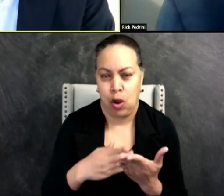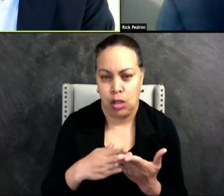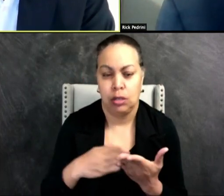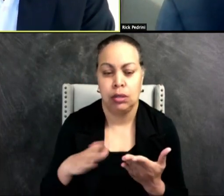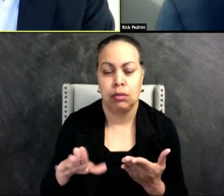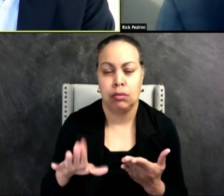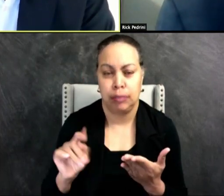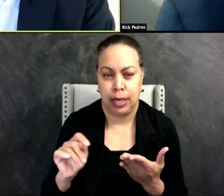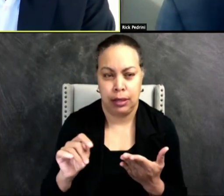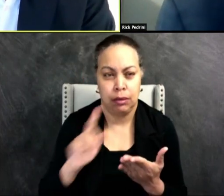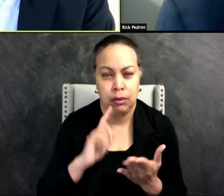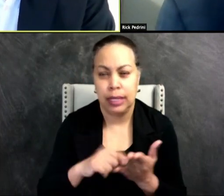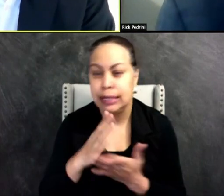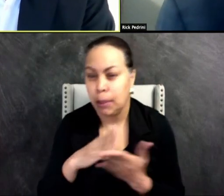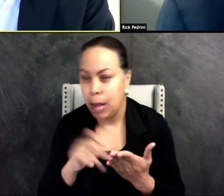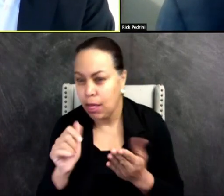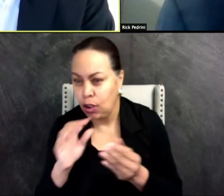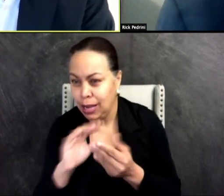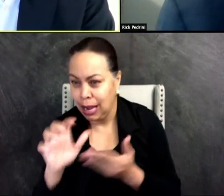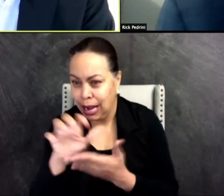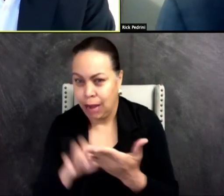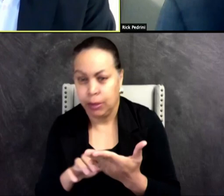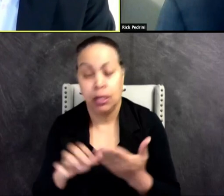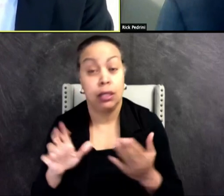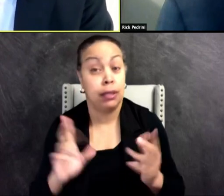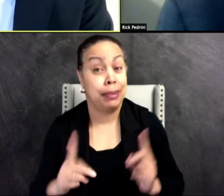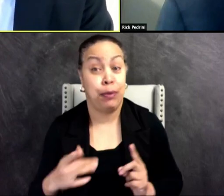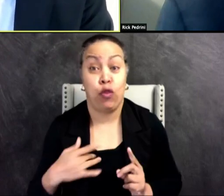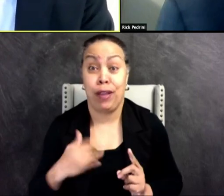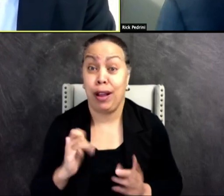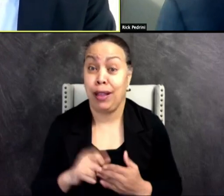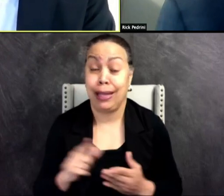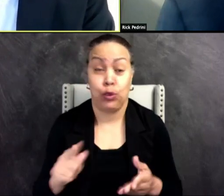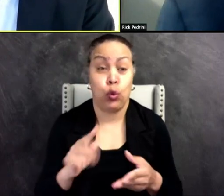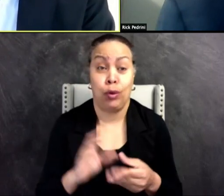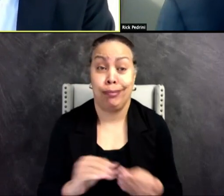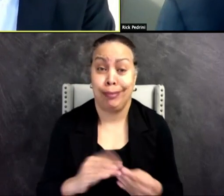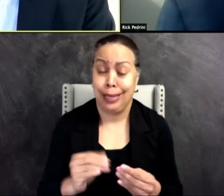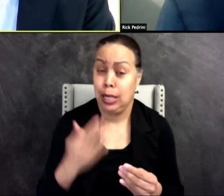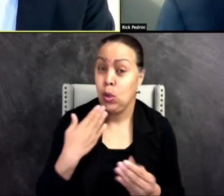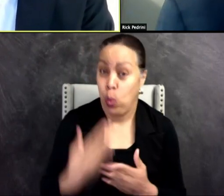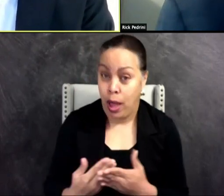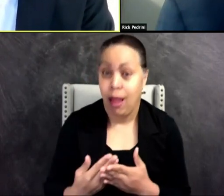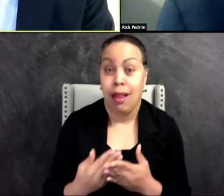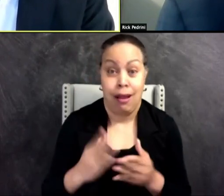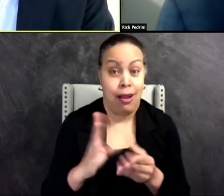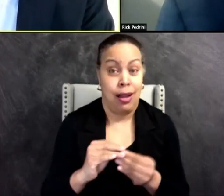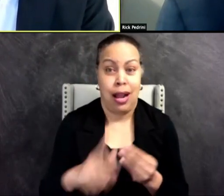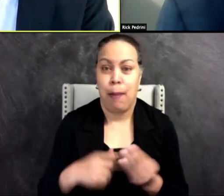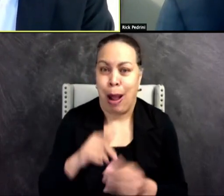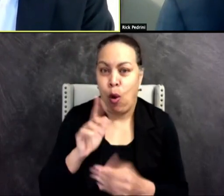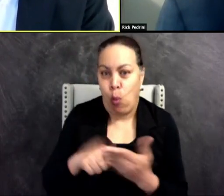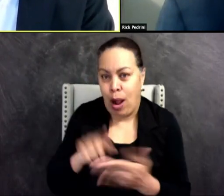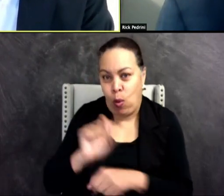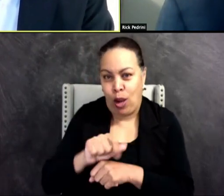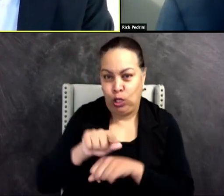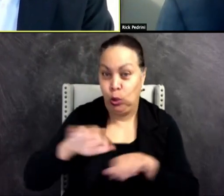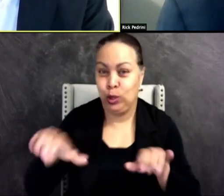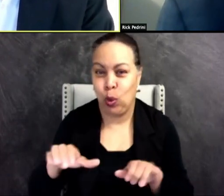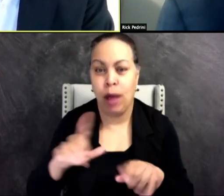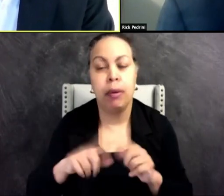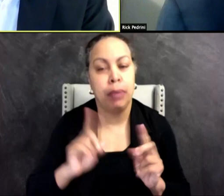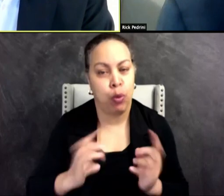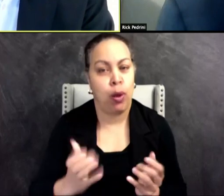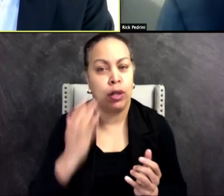acknowledge some of the comments. So I think people are feeling like you speak well to the work that's being done broadly, but people want to hear